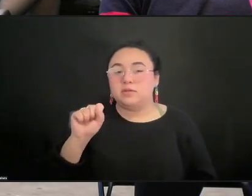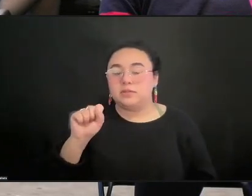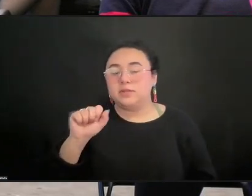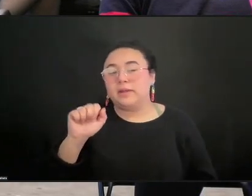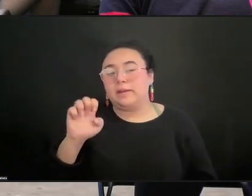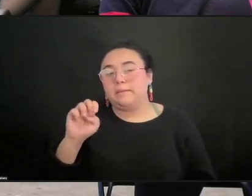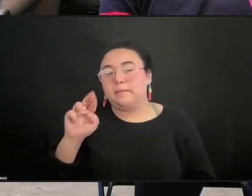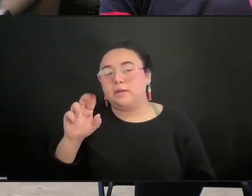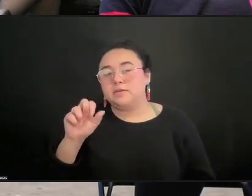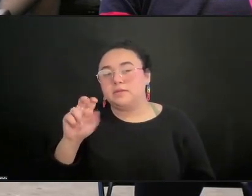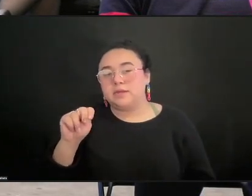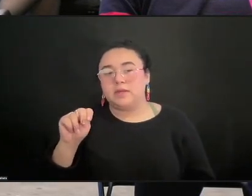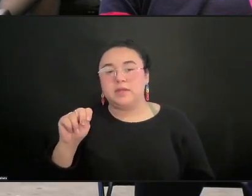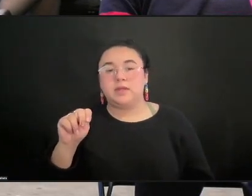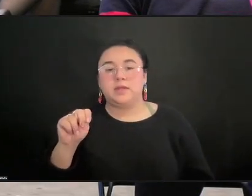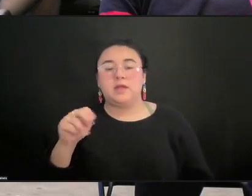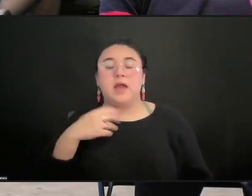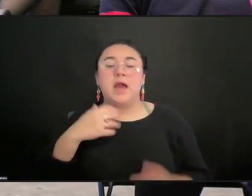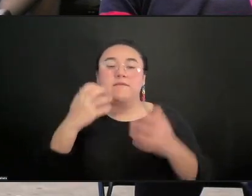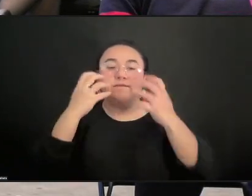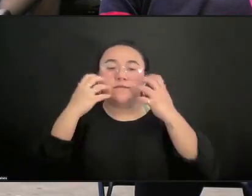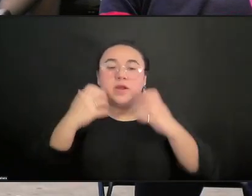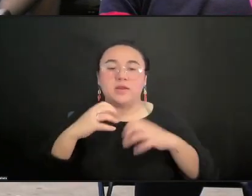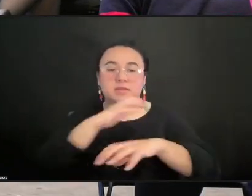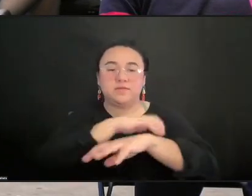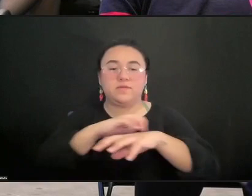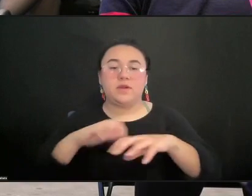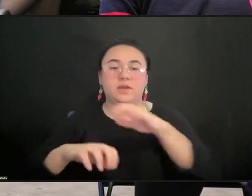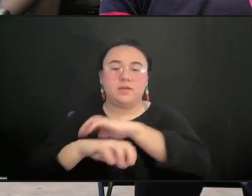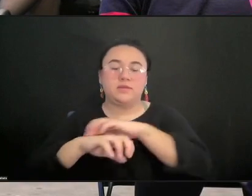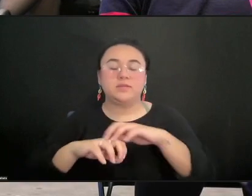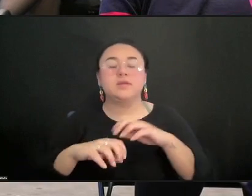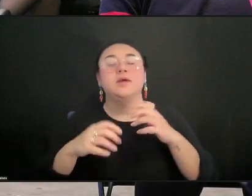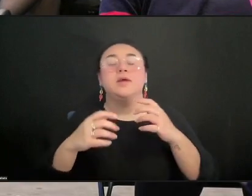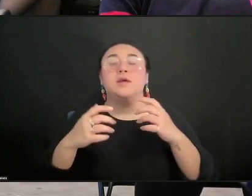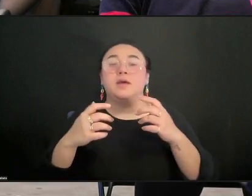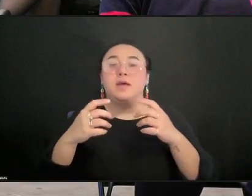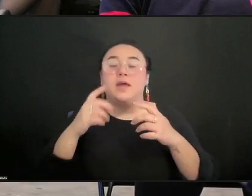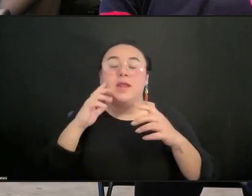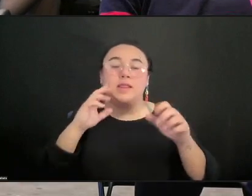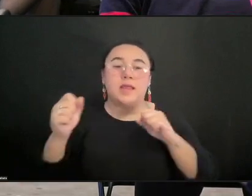in freckles. And with a very loud laugh, I have been reaffirmed earlier this morning.